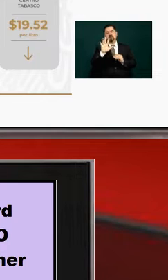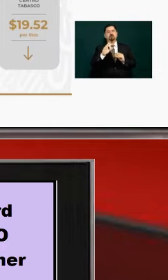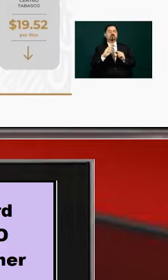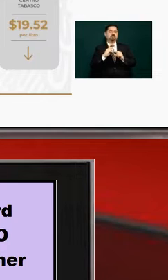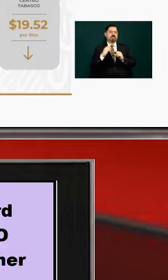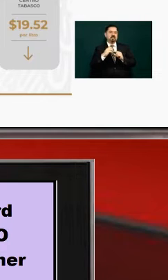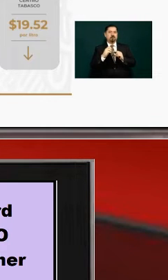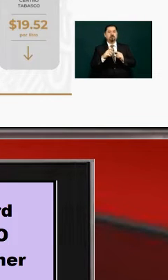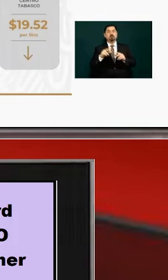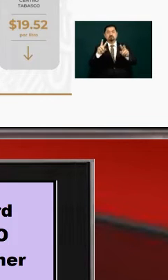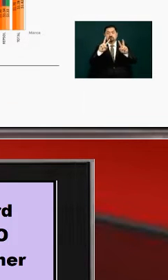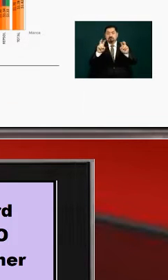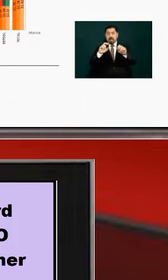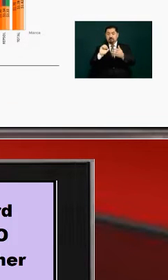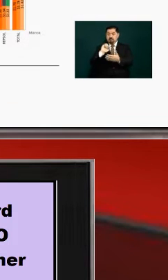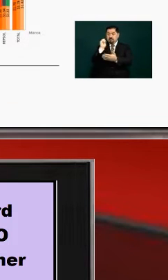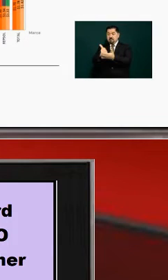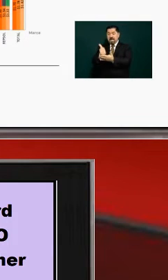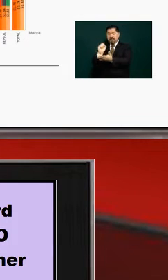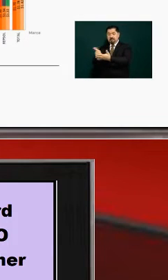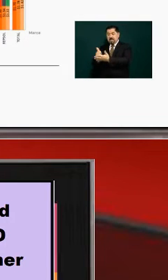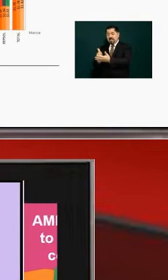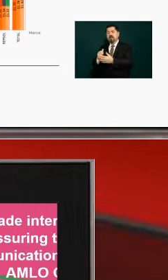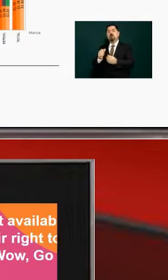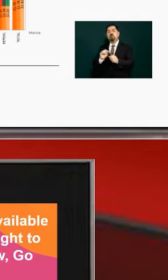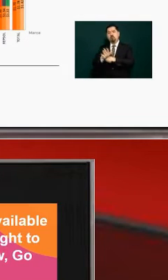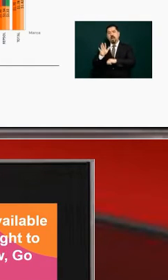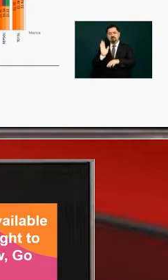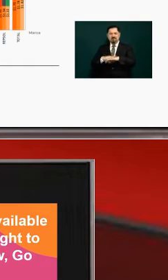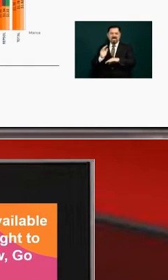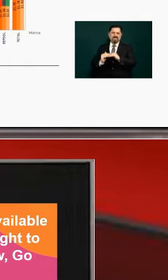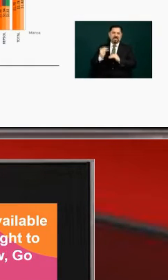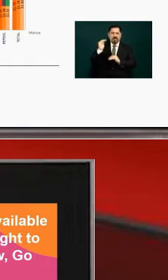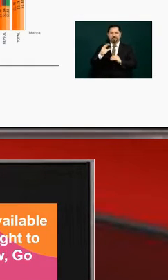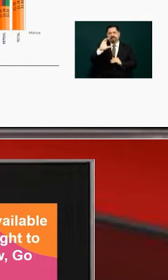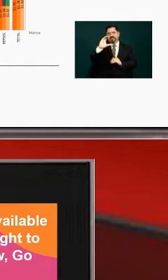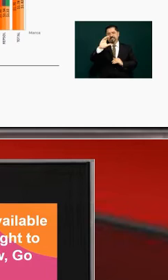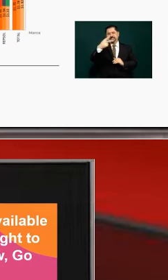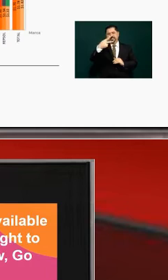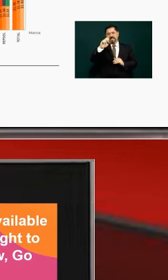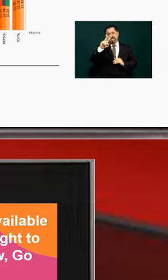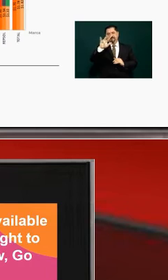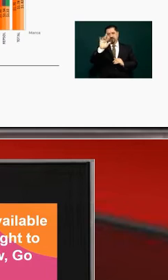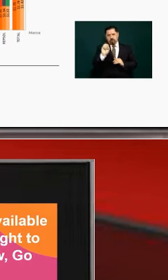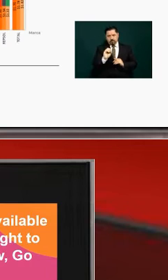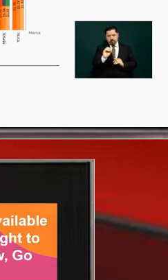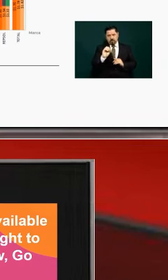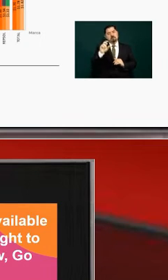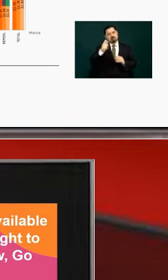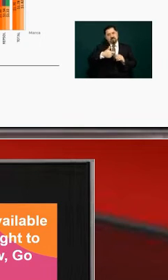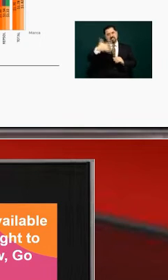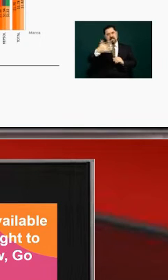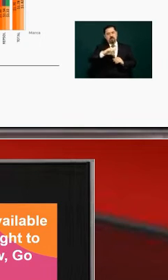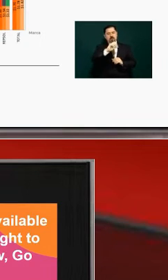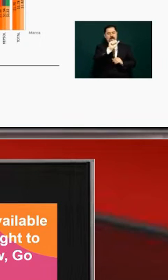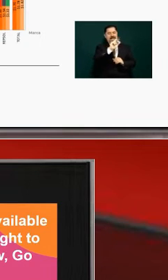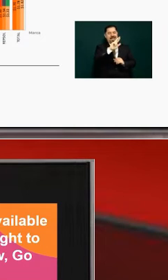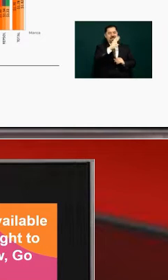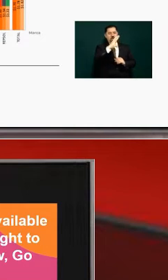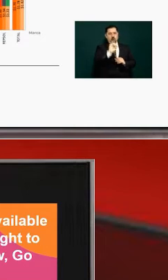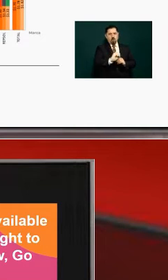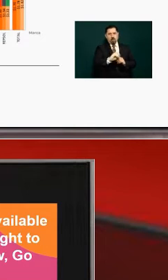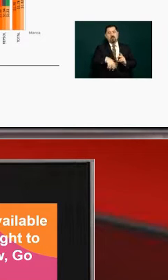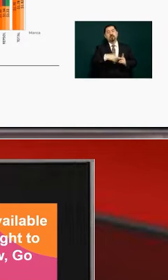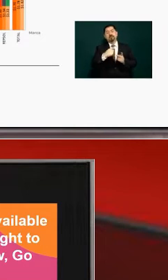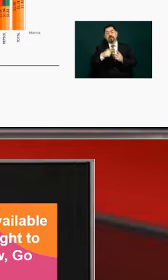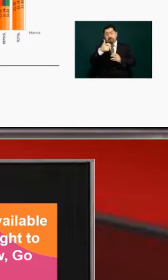when it comes to the margins that are highest and the most